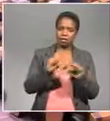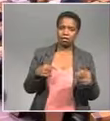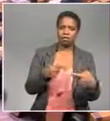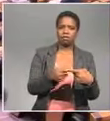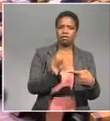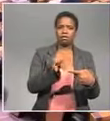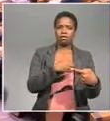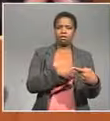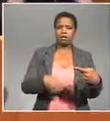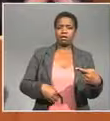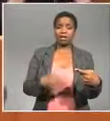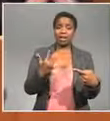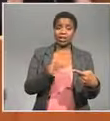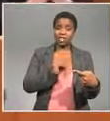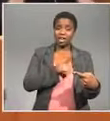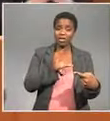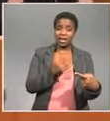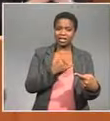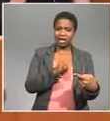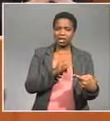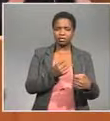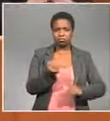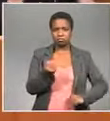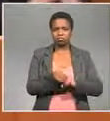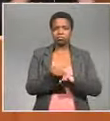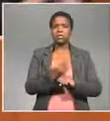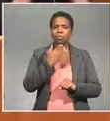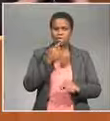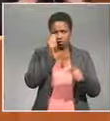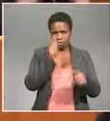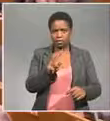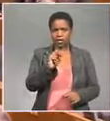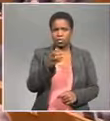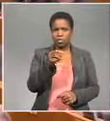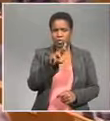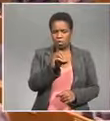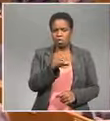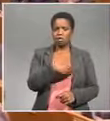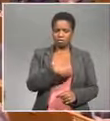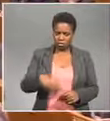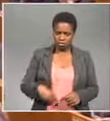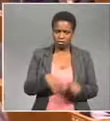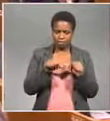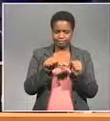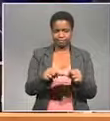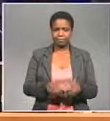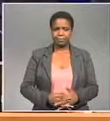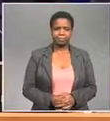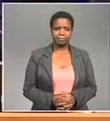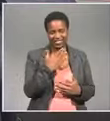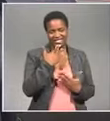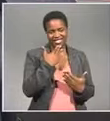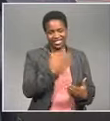tides change South Africa is still sticking to its position Recognising Maduro as the country's rightful president